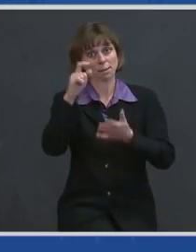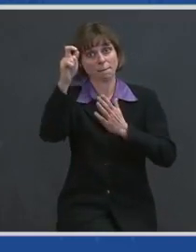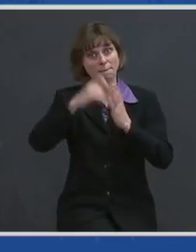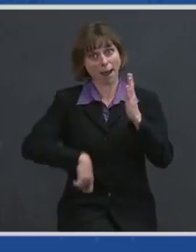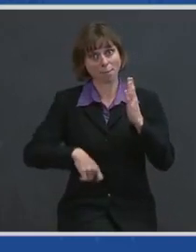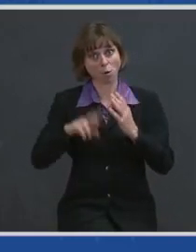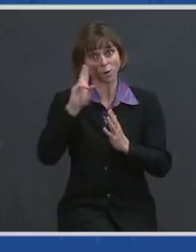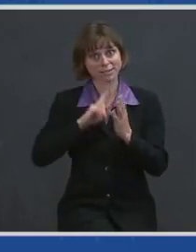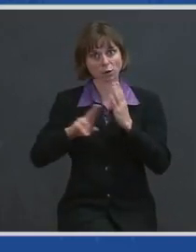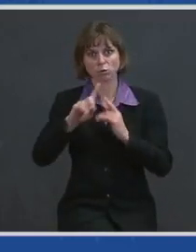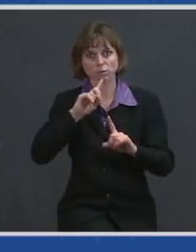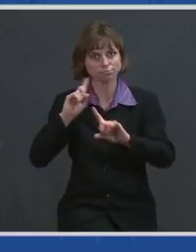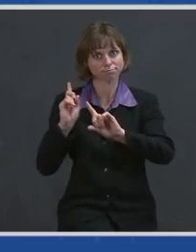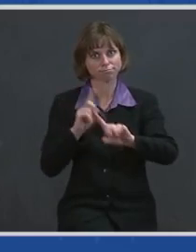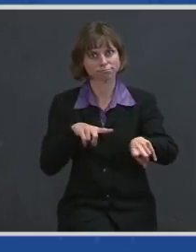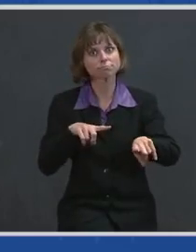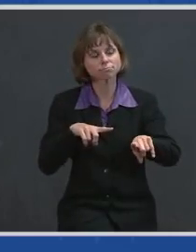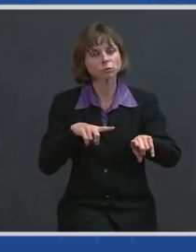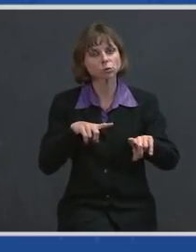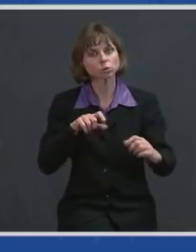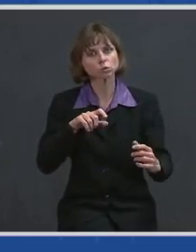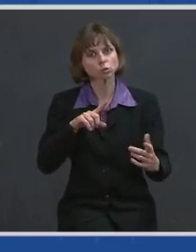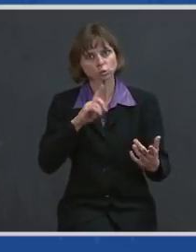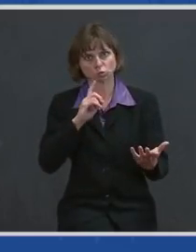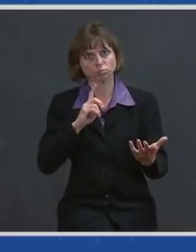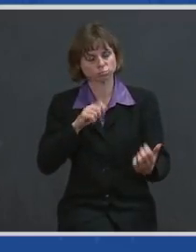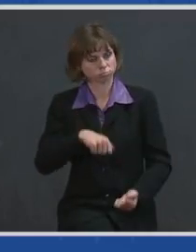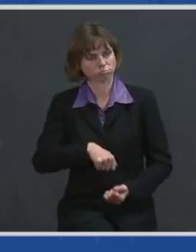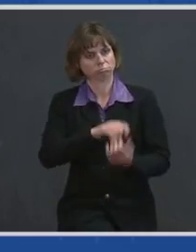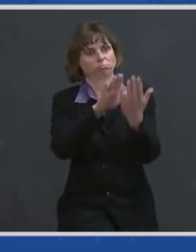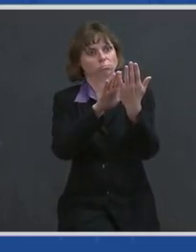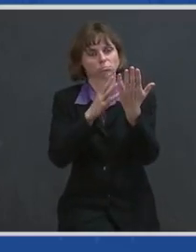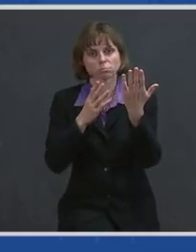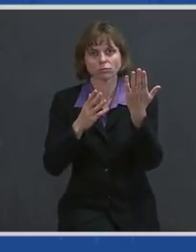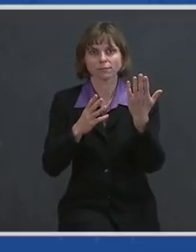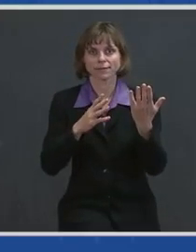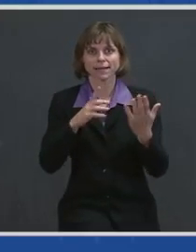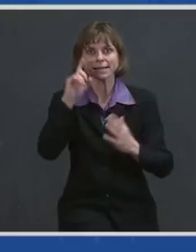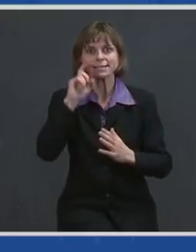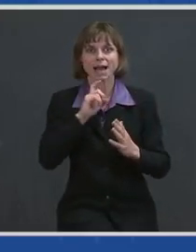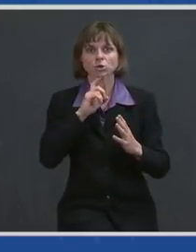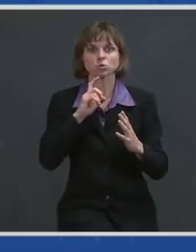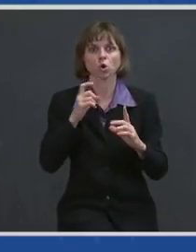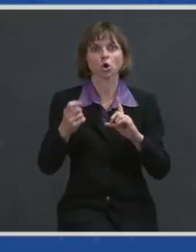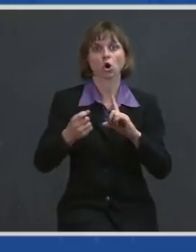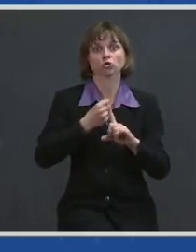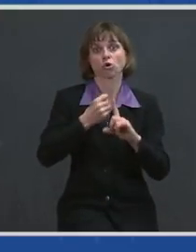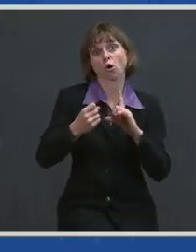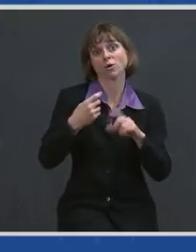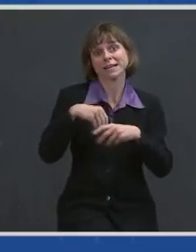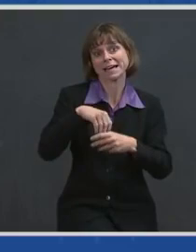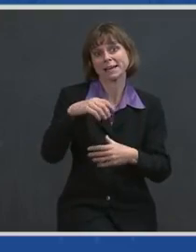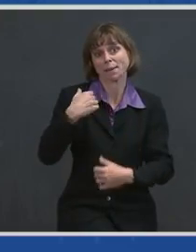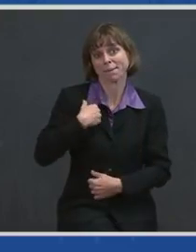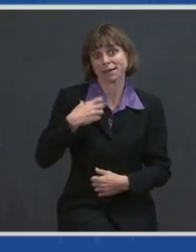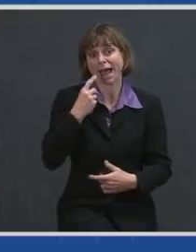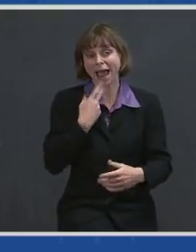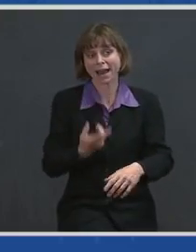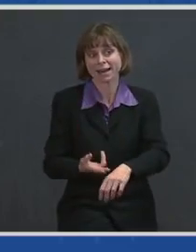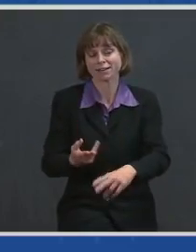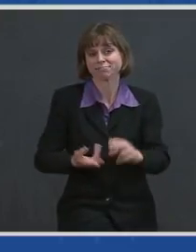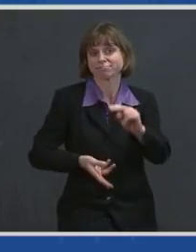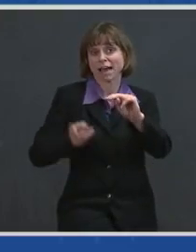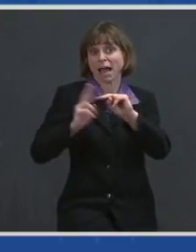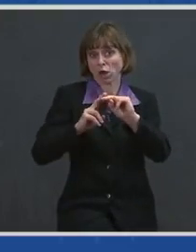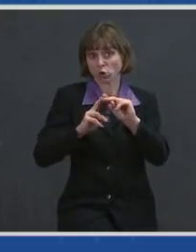a directive to take on sexual assault in the military and why he stepped up independent review co He set up an independent review